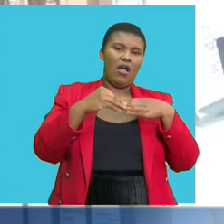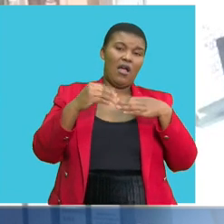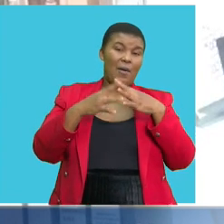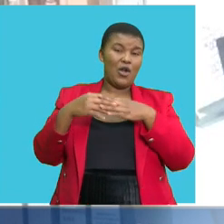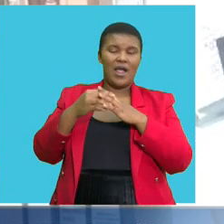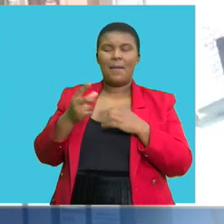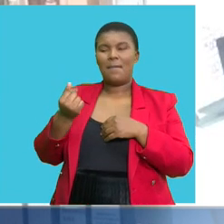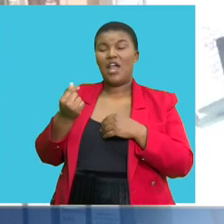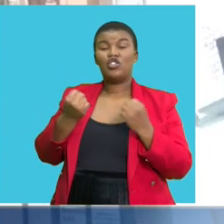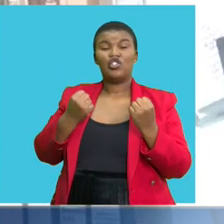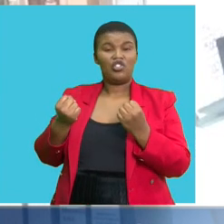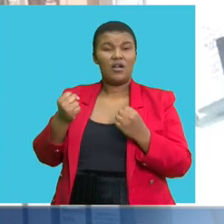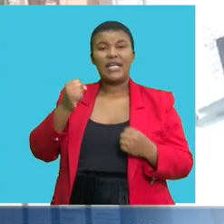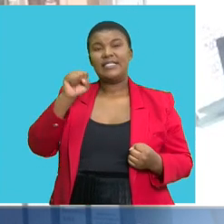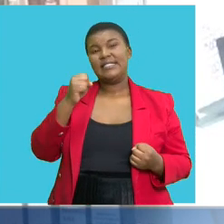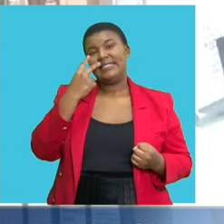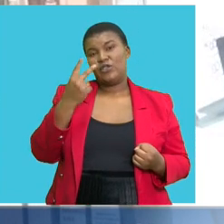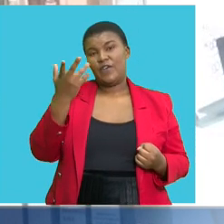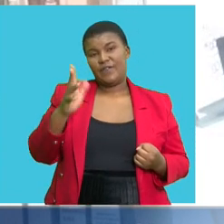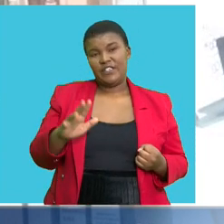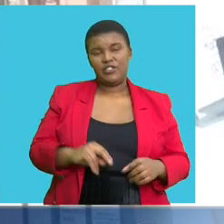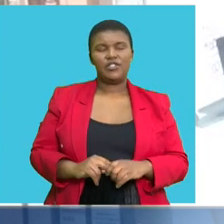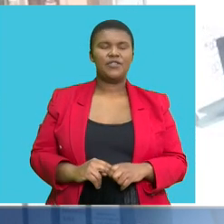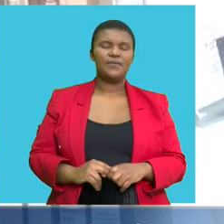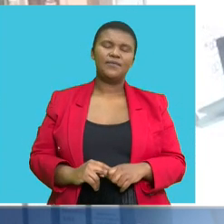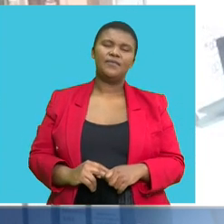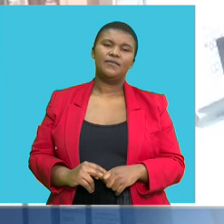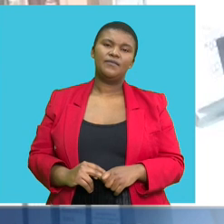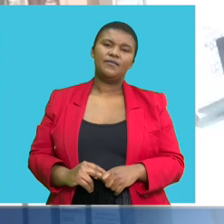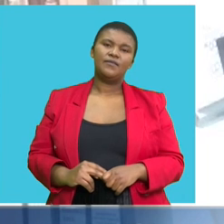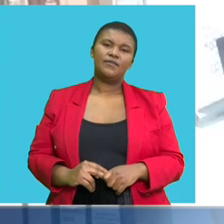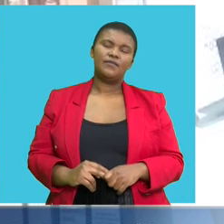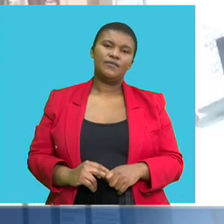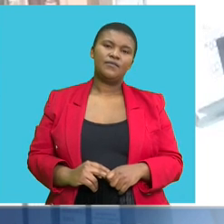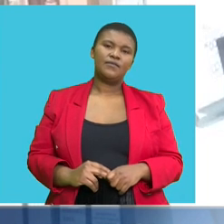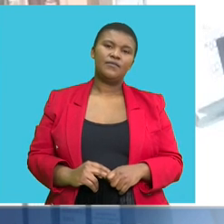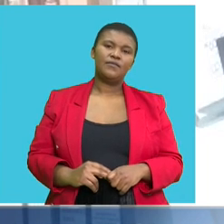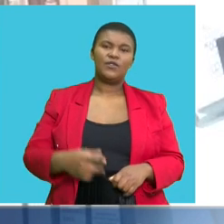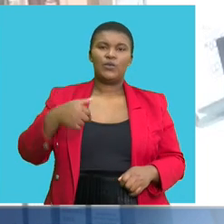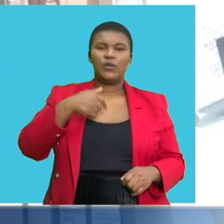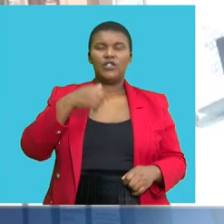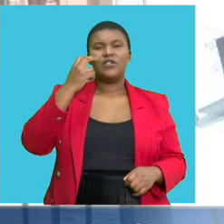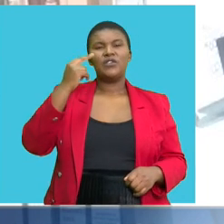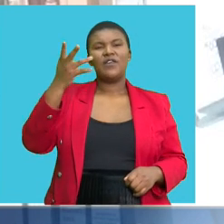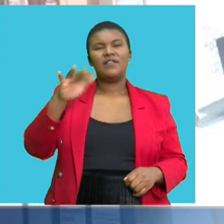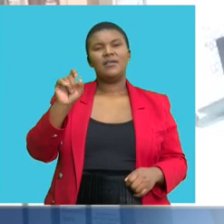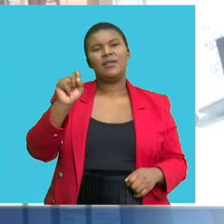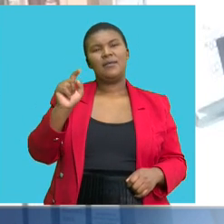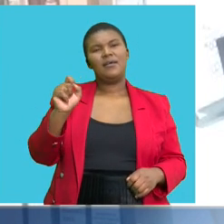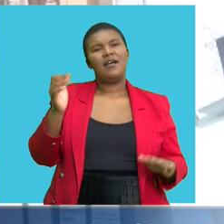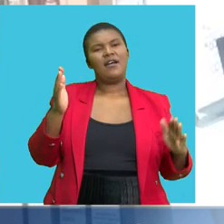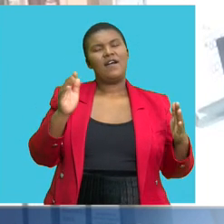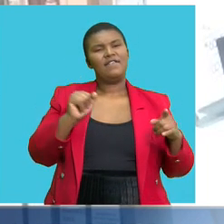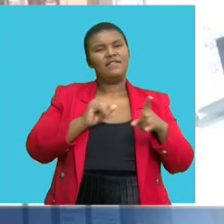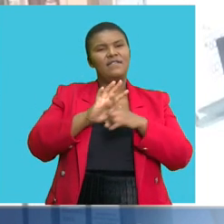throughout the trading day as well. We've also seen caution, which is often reflected in the currency